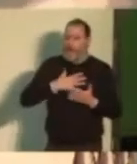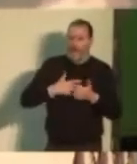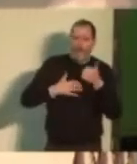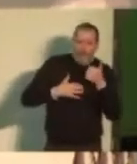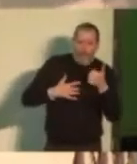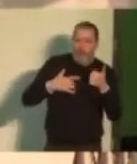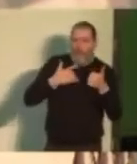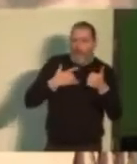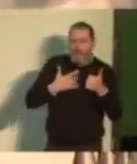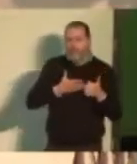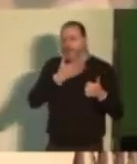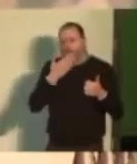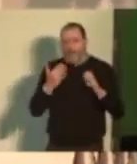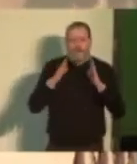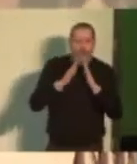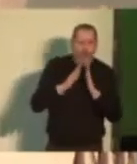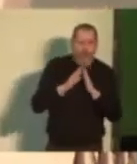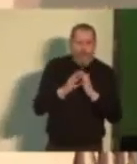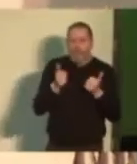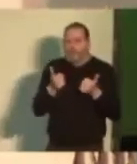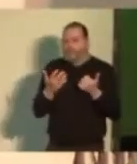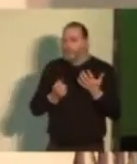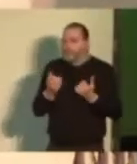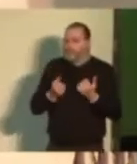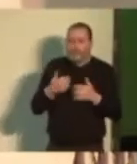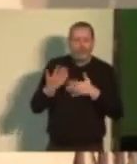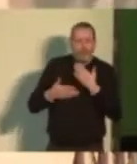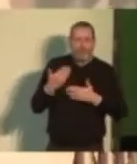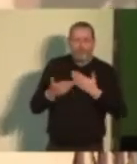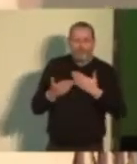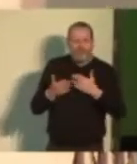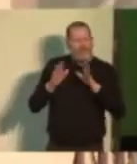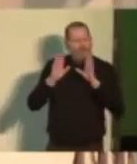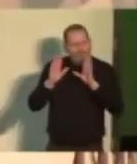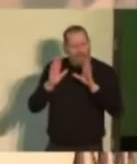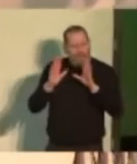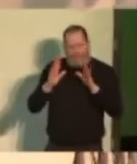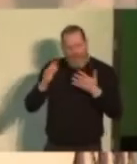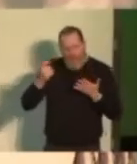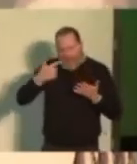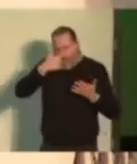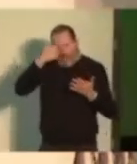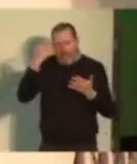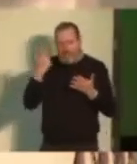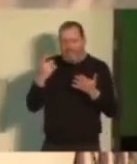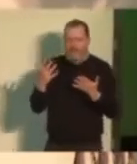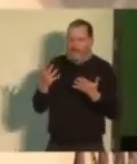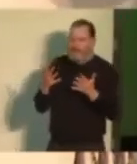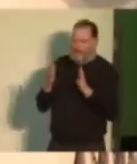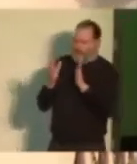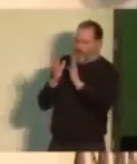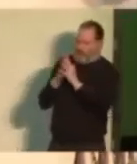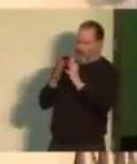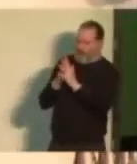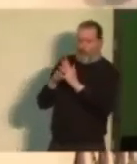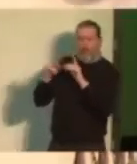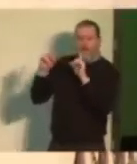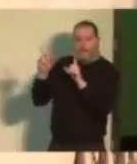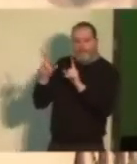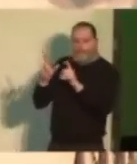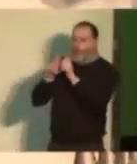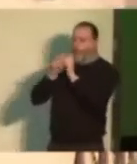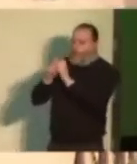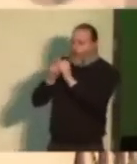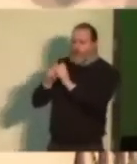wants a decent home, et cetera, et cetera. But it is hard for me to really understand how you have people who are worth tens